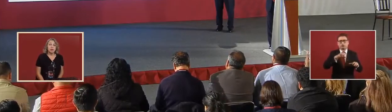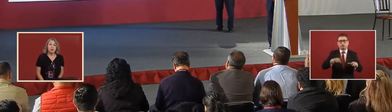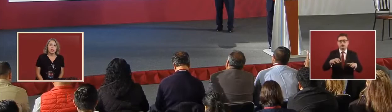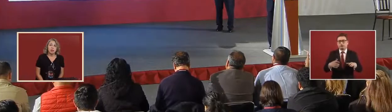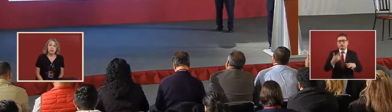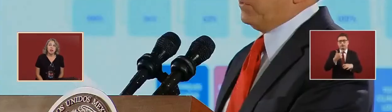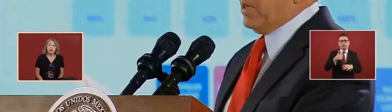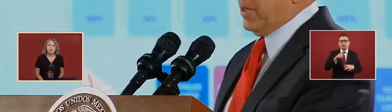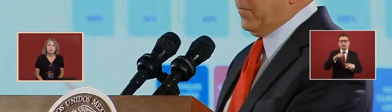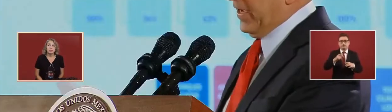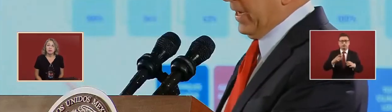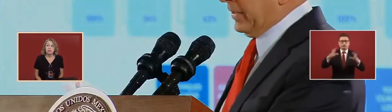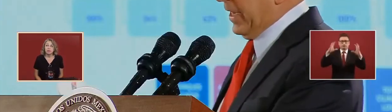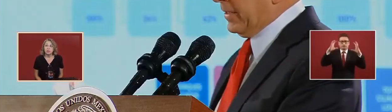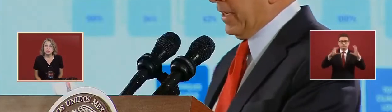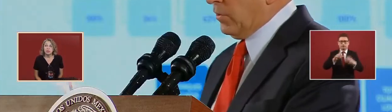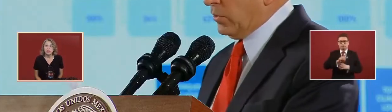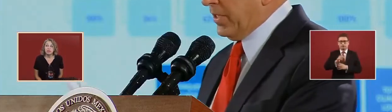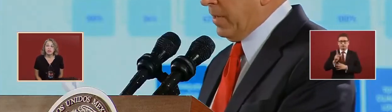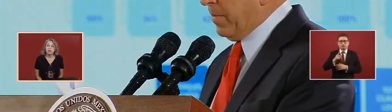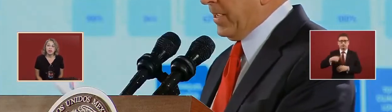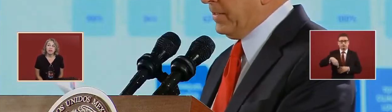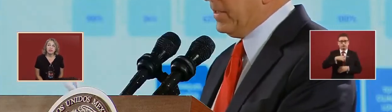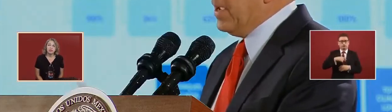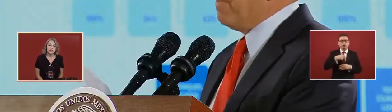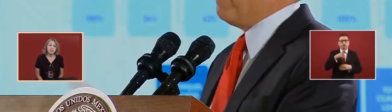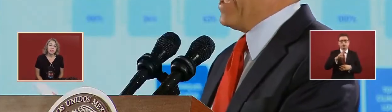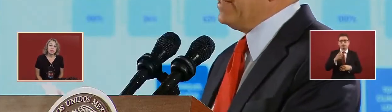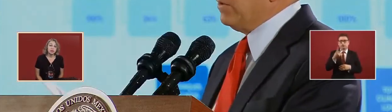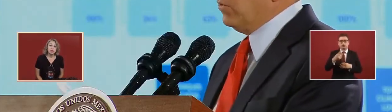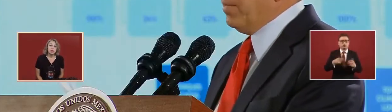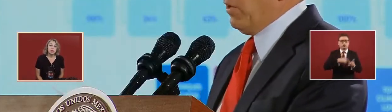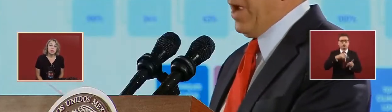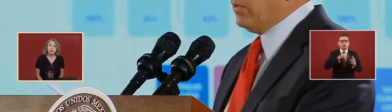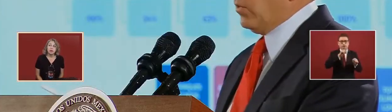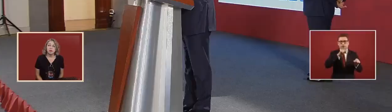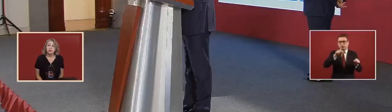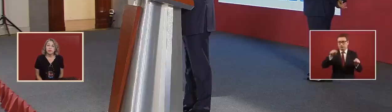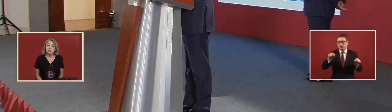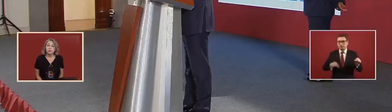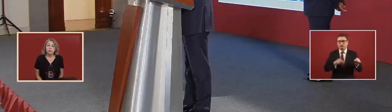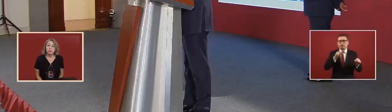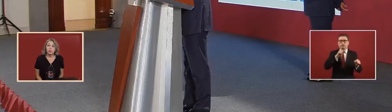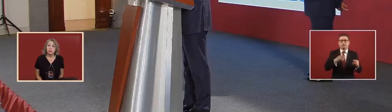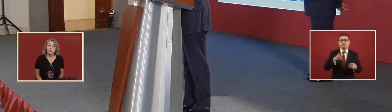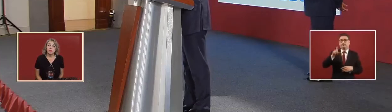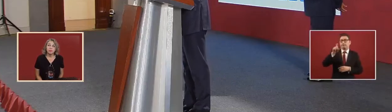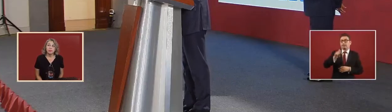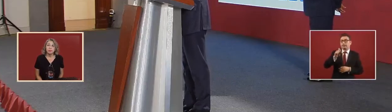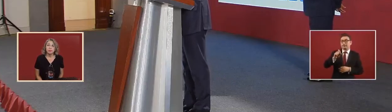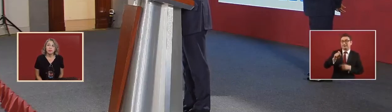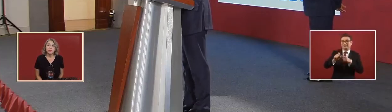that verified $32, there was some